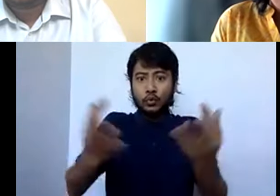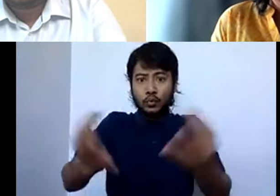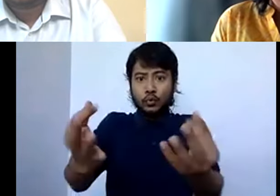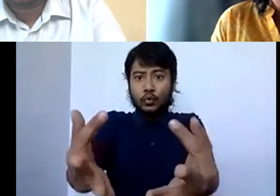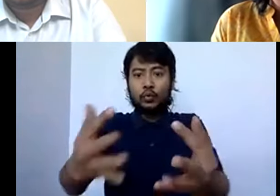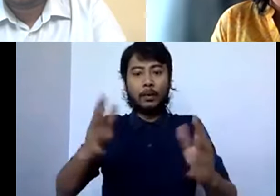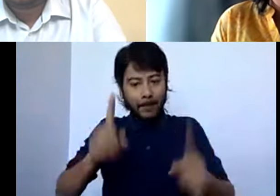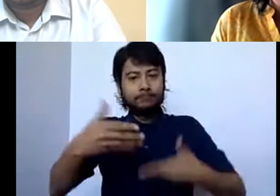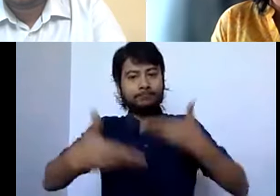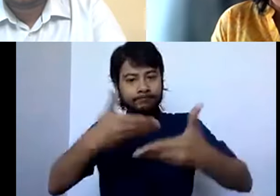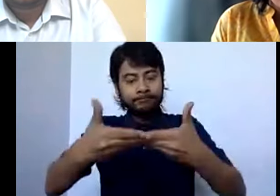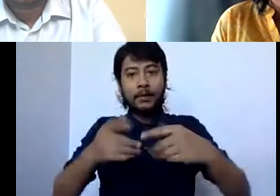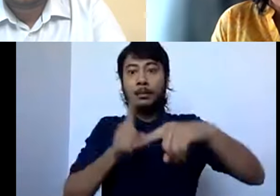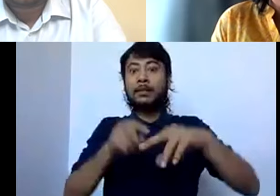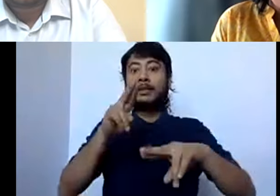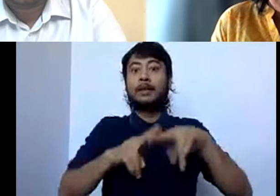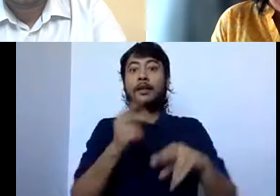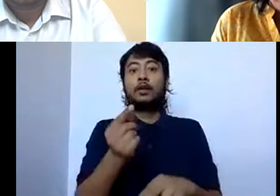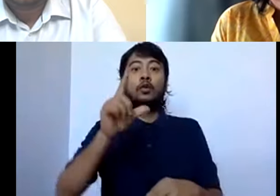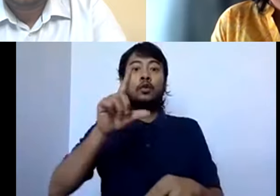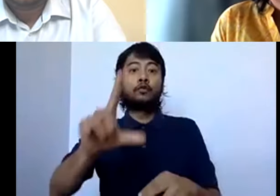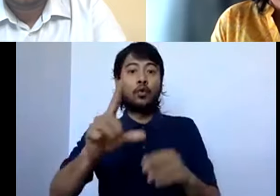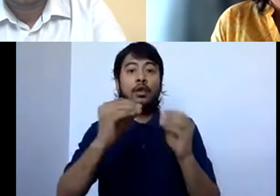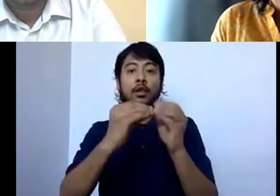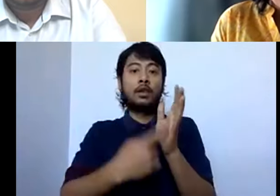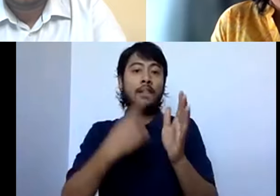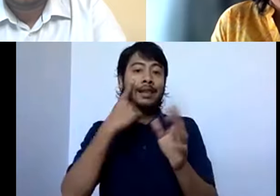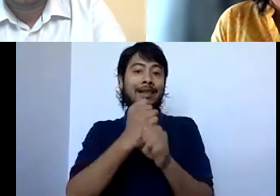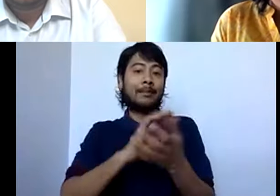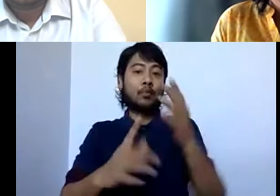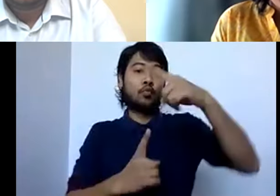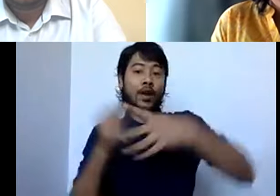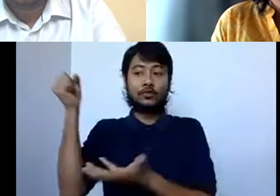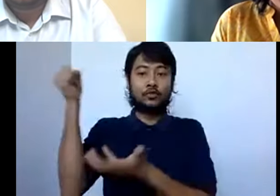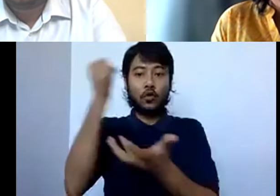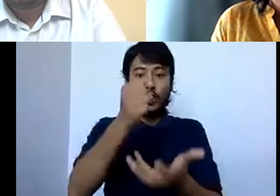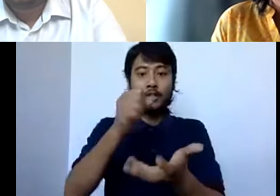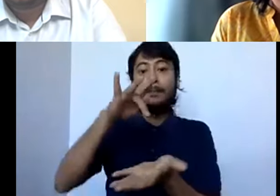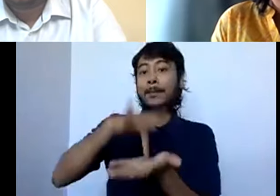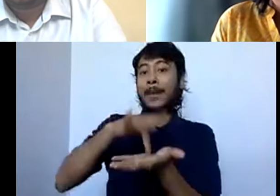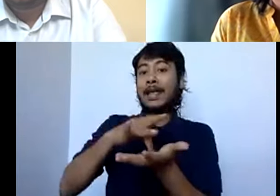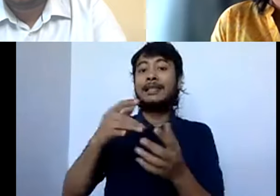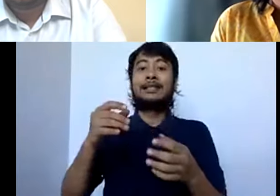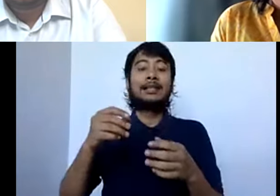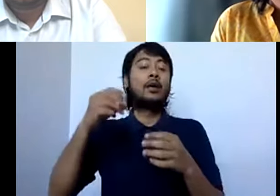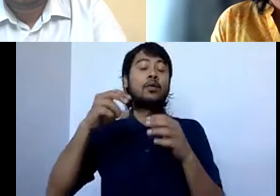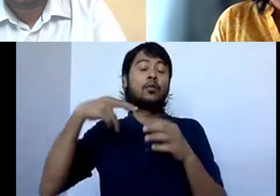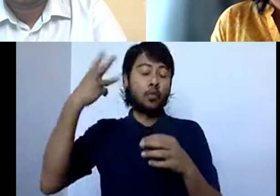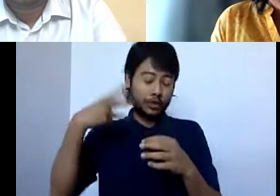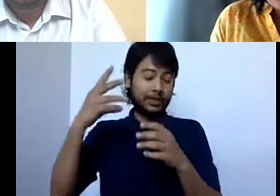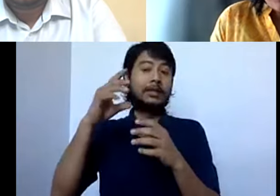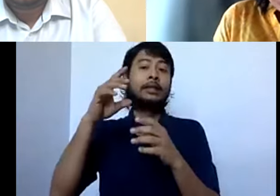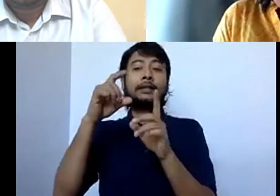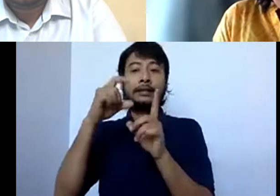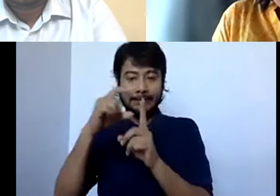Fulbright scholarship which funded his MBA at the George Washington University in DC, USA. He became